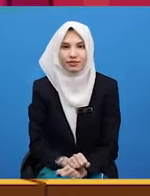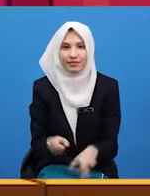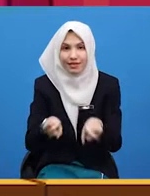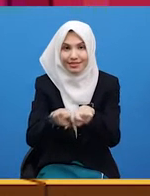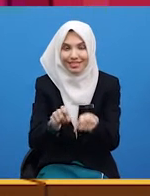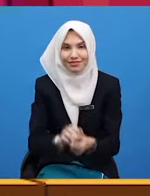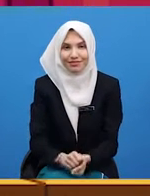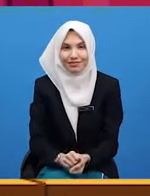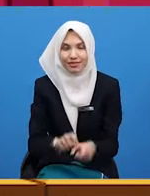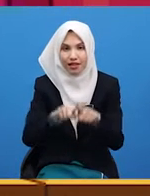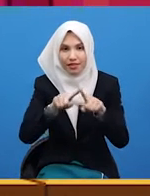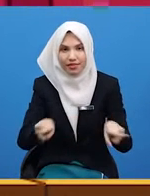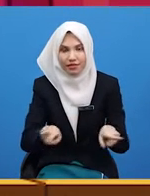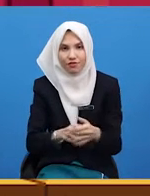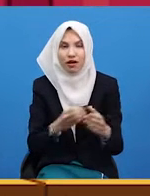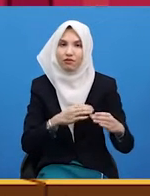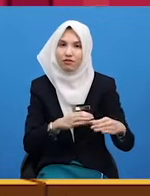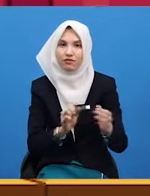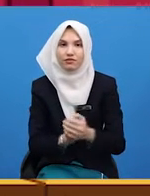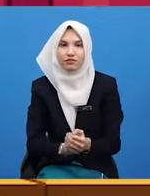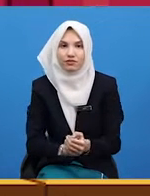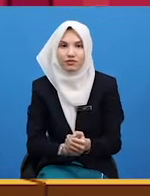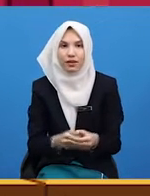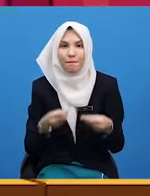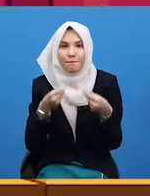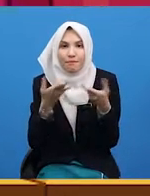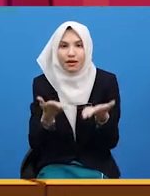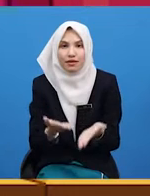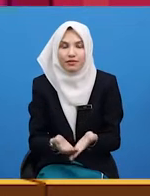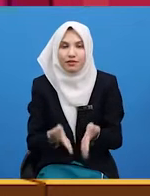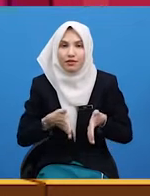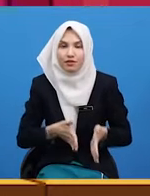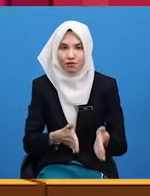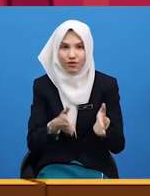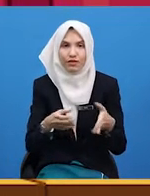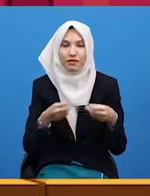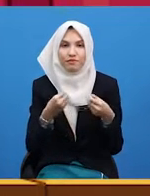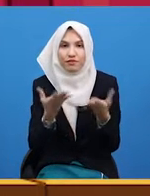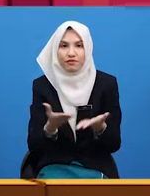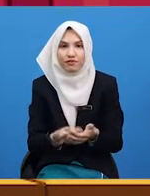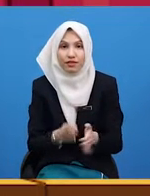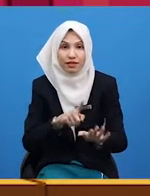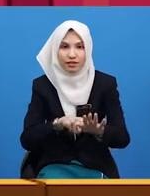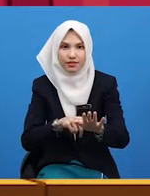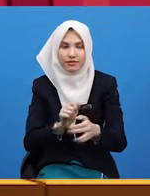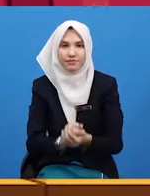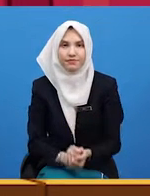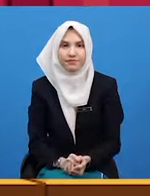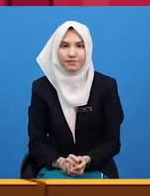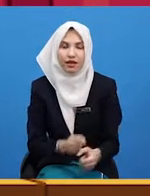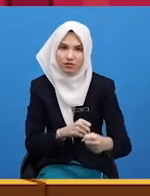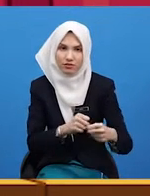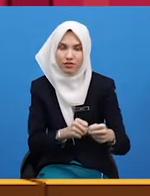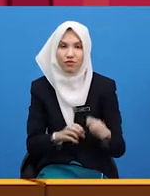It is a different way of telling the time. It's a different system for the time.